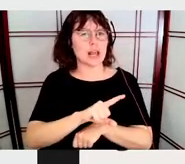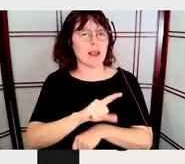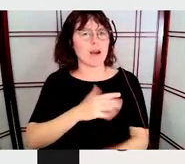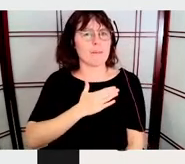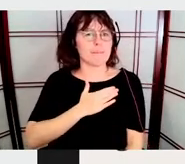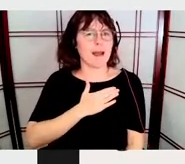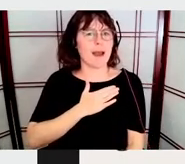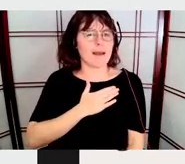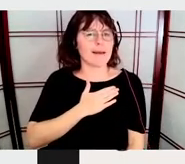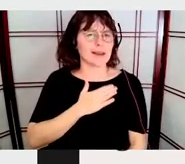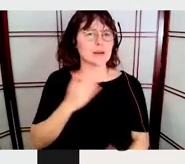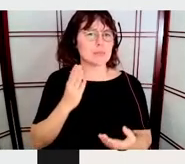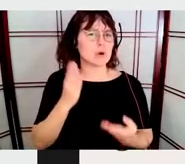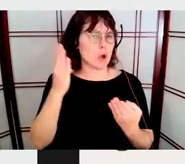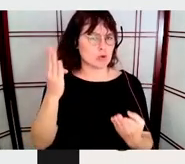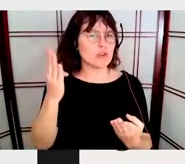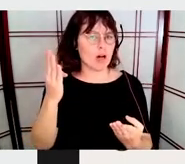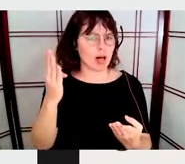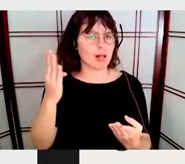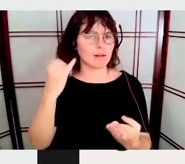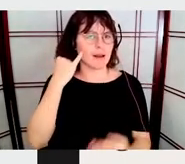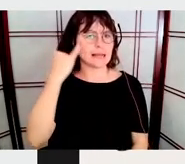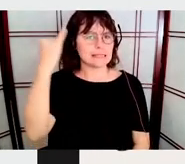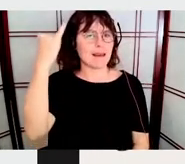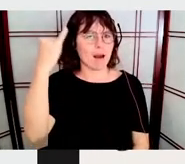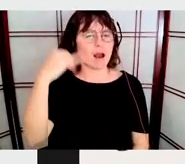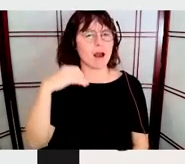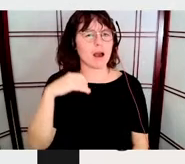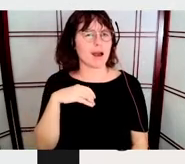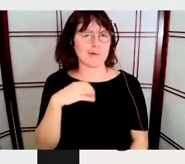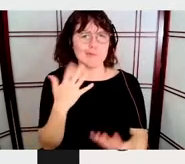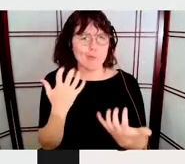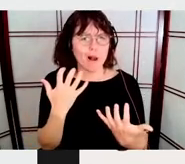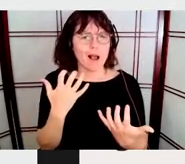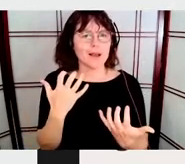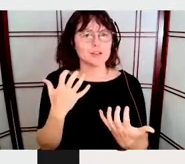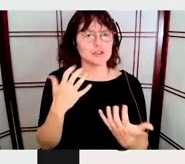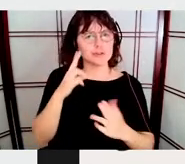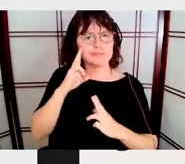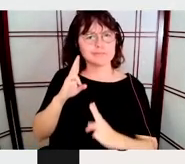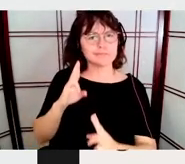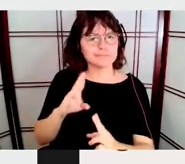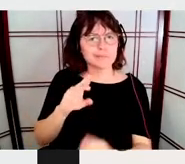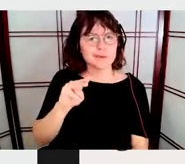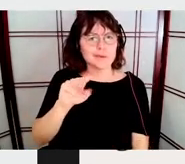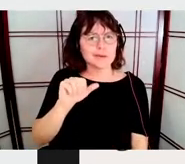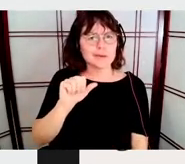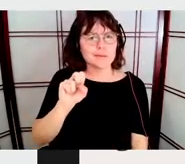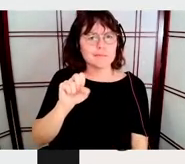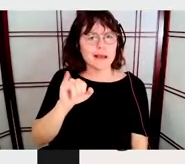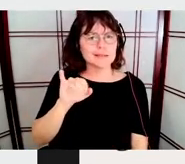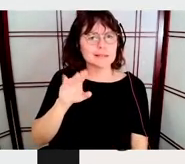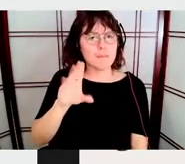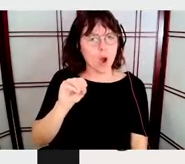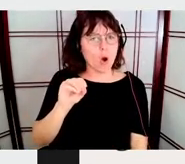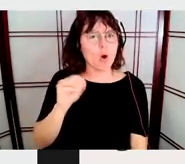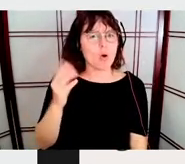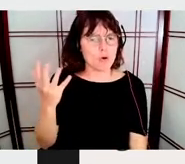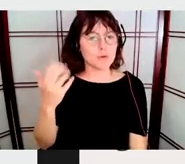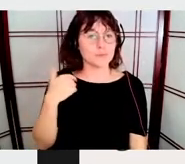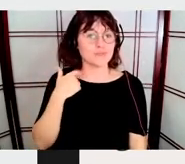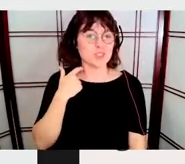wanted to do something with, to commemorate Massimo. I want to thank Josh